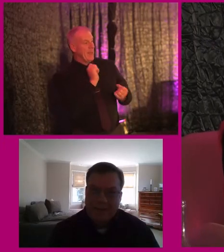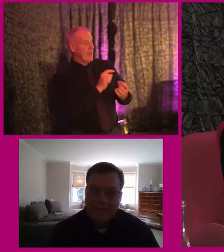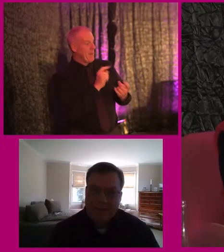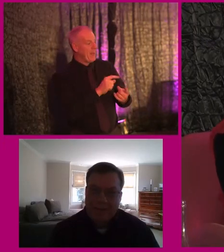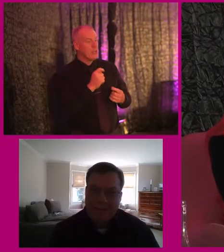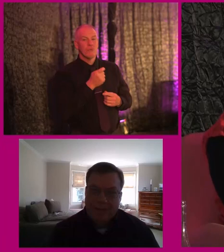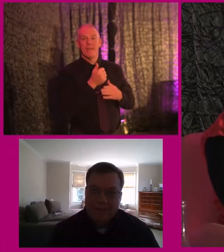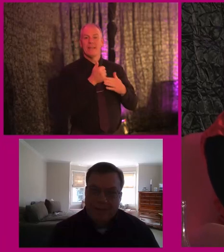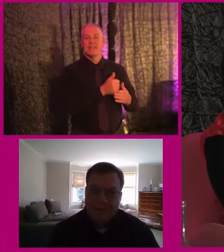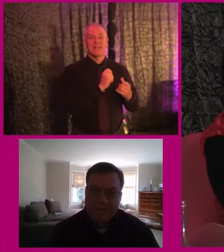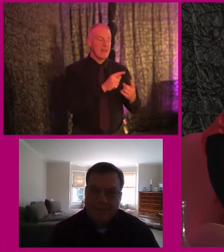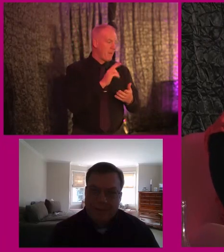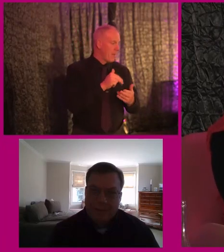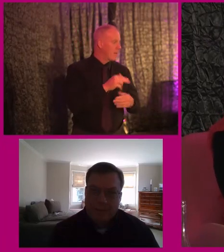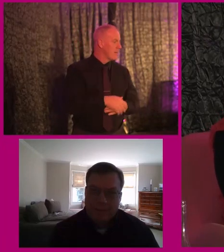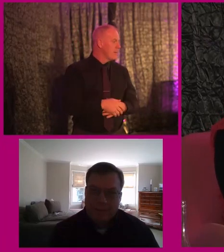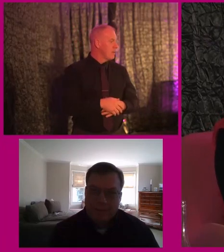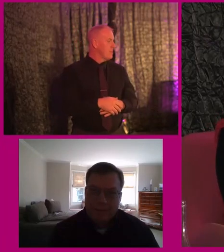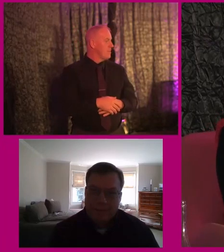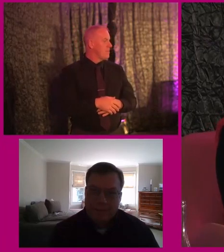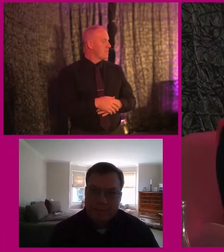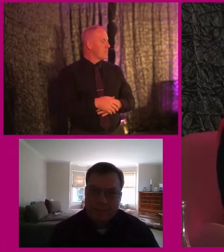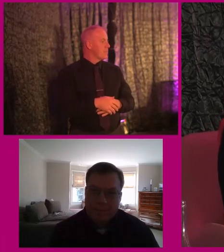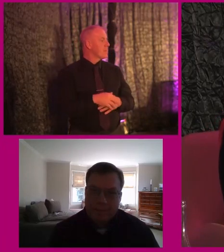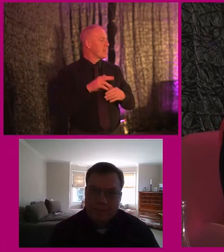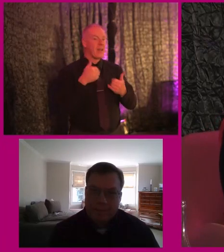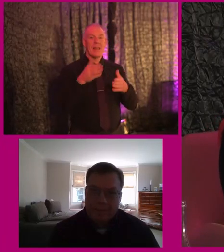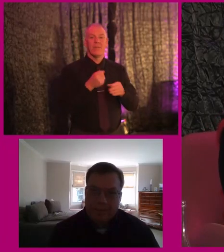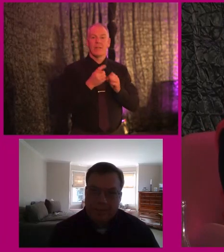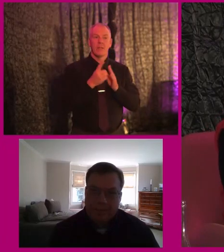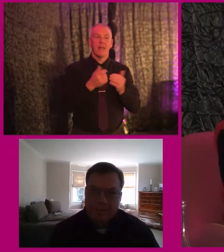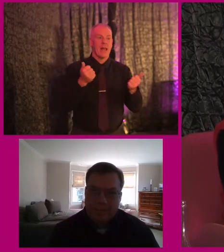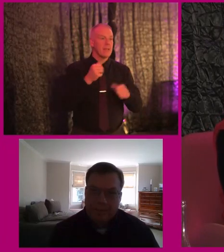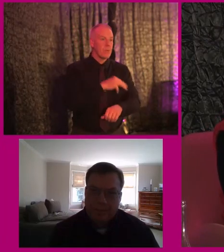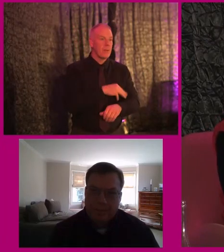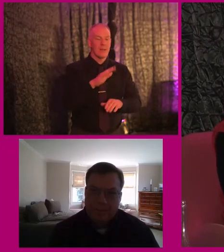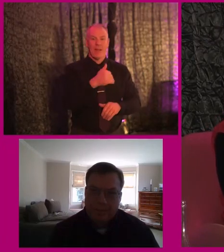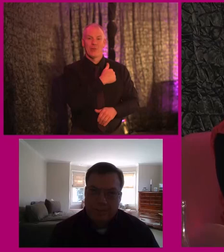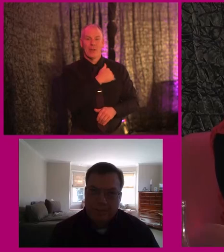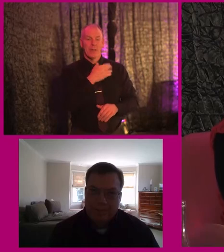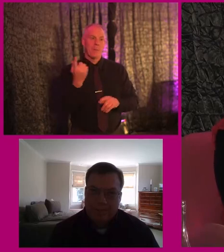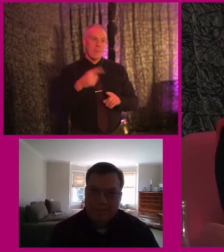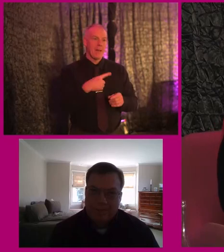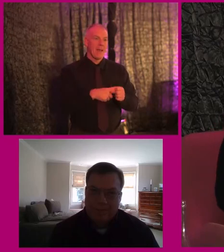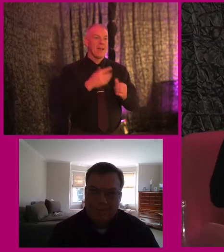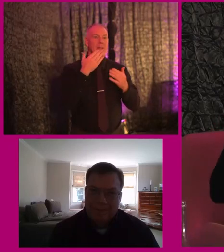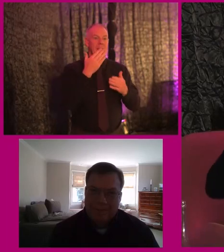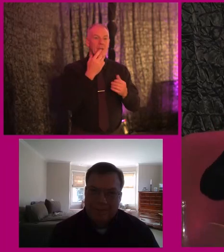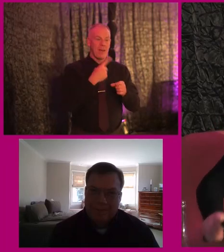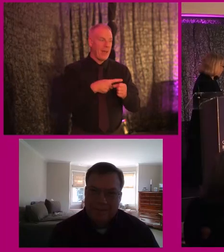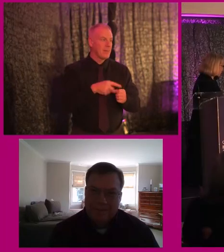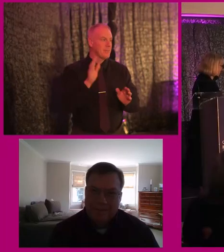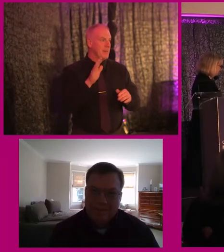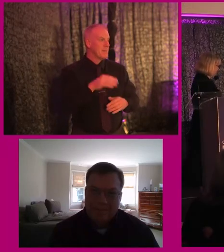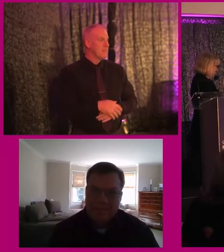travel assistance email, which we can leave here with the directors. And if you have anything at all, give us a contact and we'll be happy to get back to you. Okay. Thanks again for having us. Thank you.